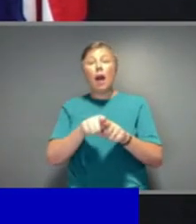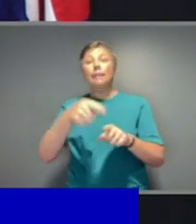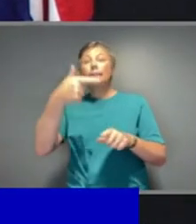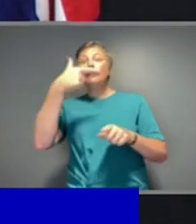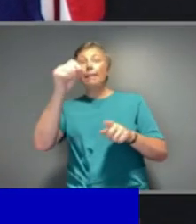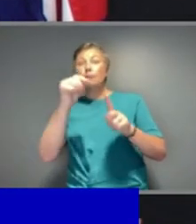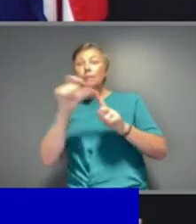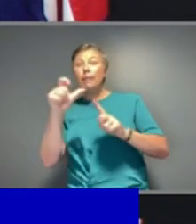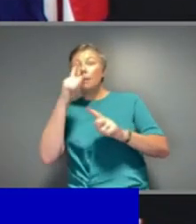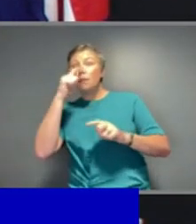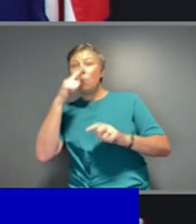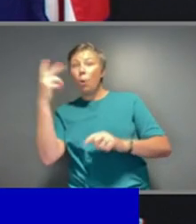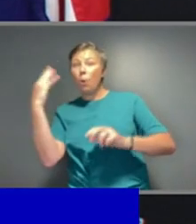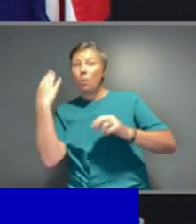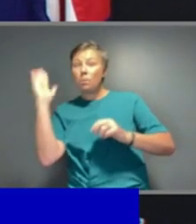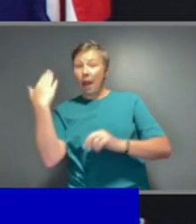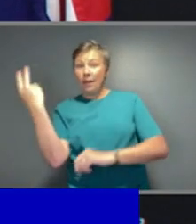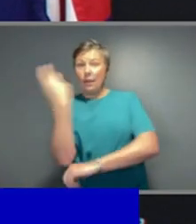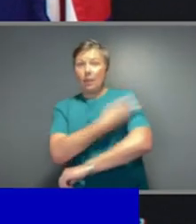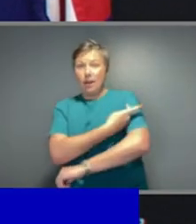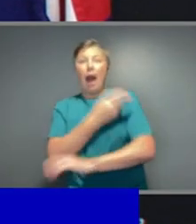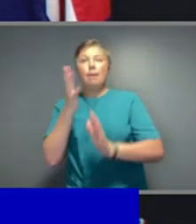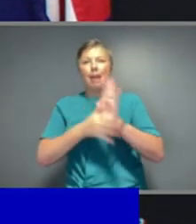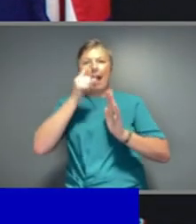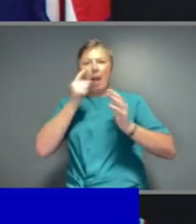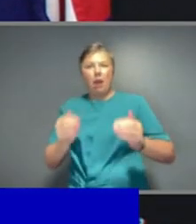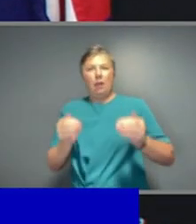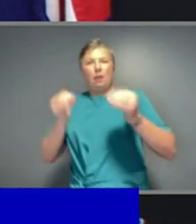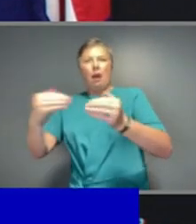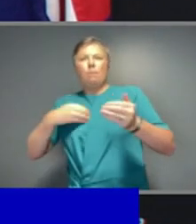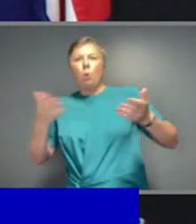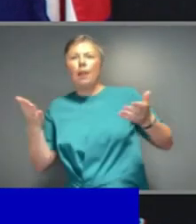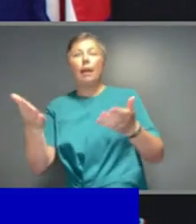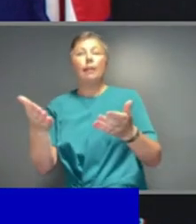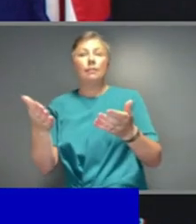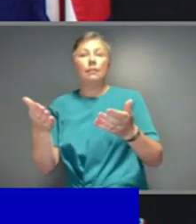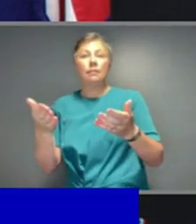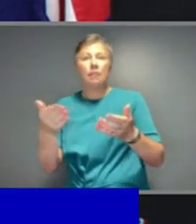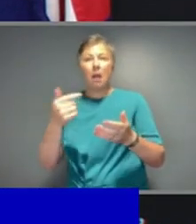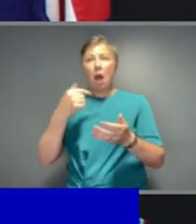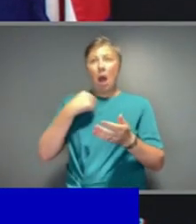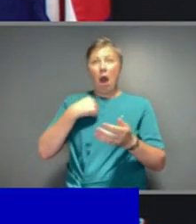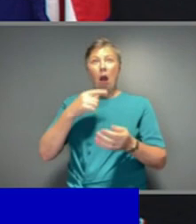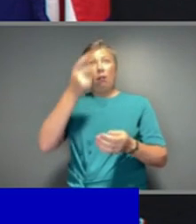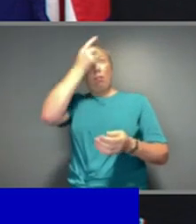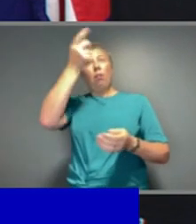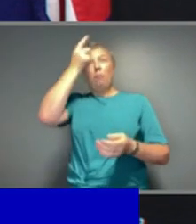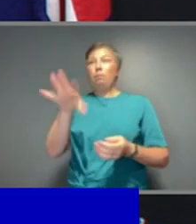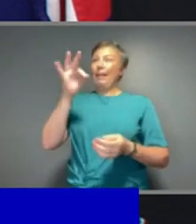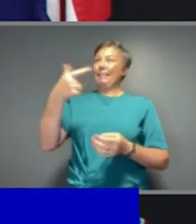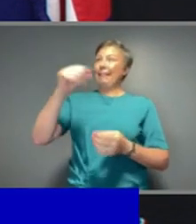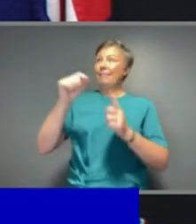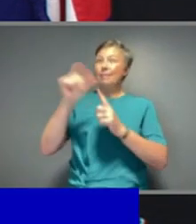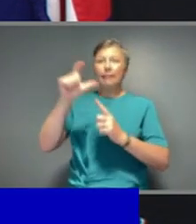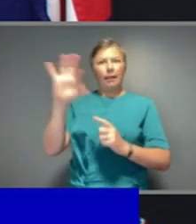per cent to phase C, are based on the world's best scientific analysis and economic advice. Australia has